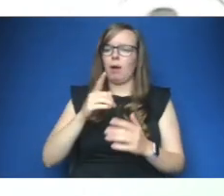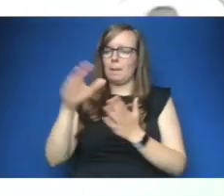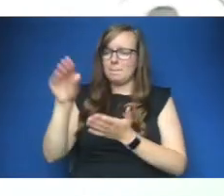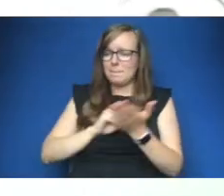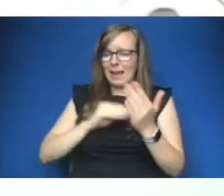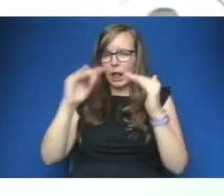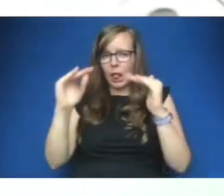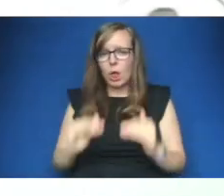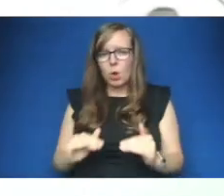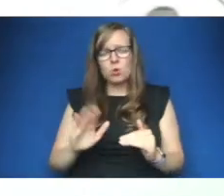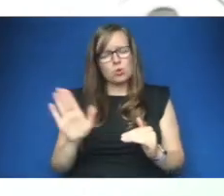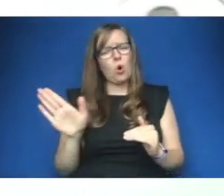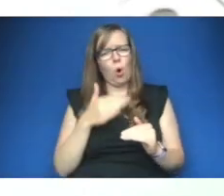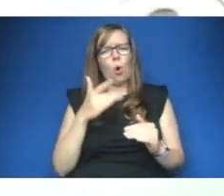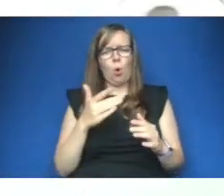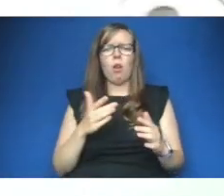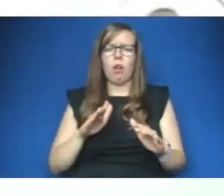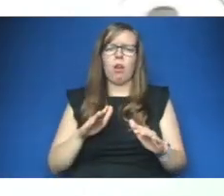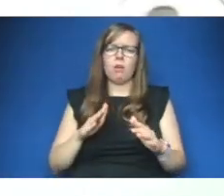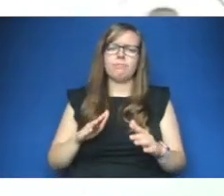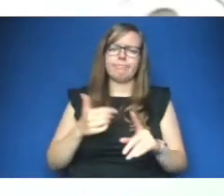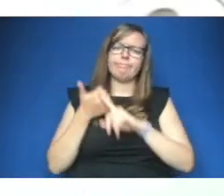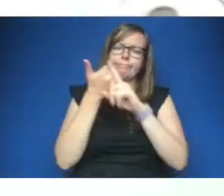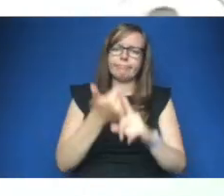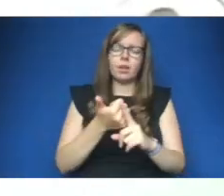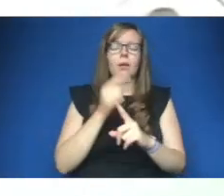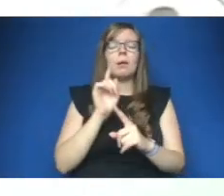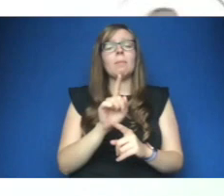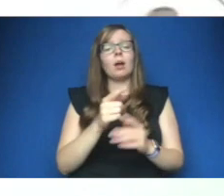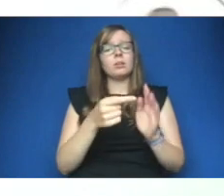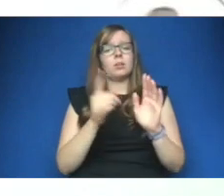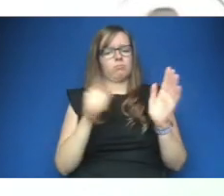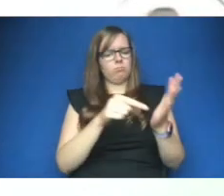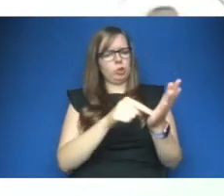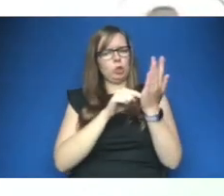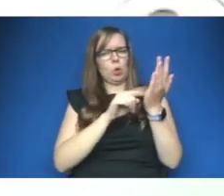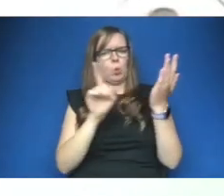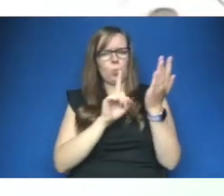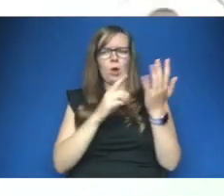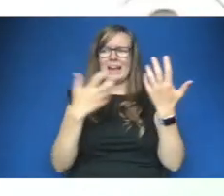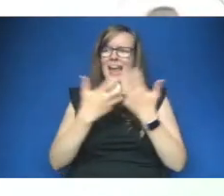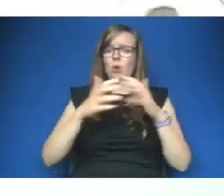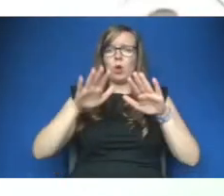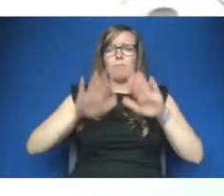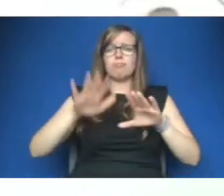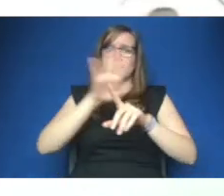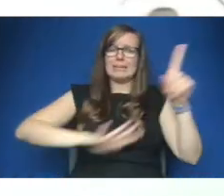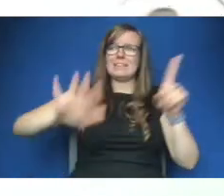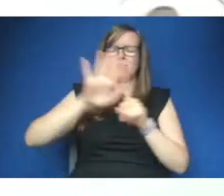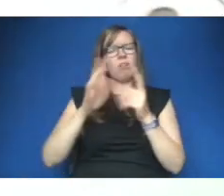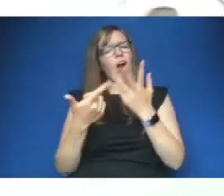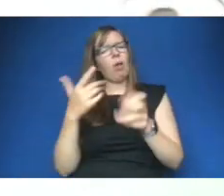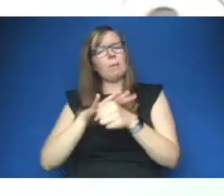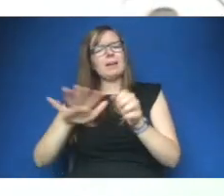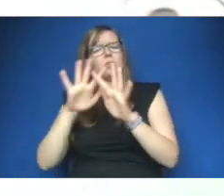but what it's had is shown to me is how britain and and other places around the world have actually failed